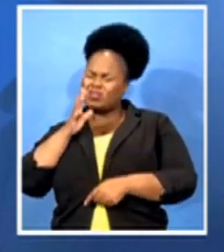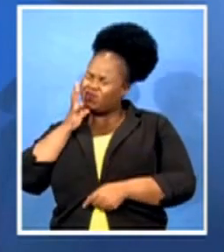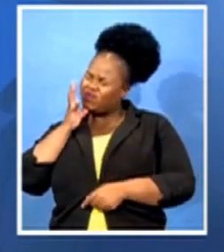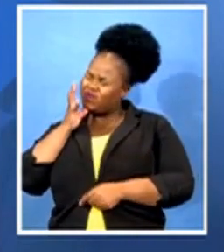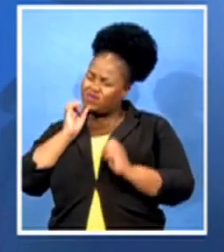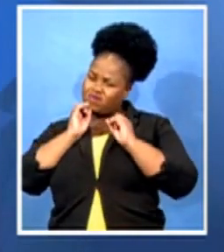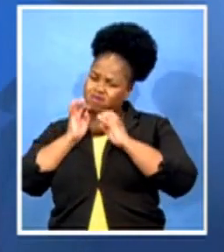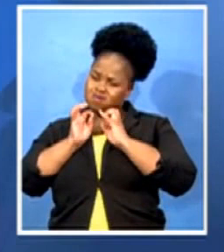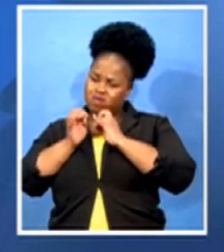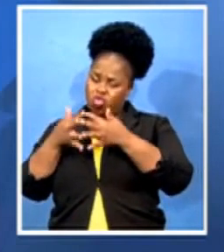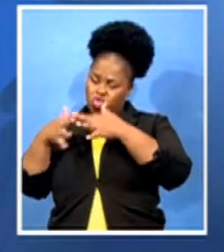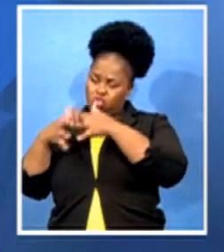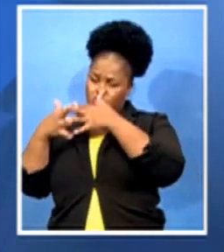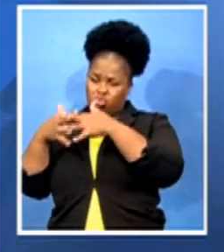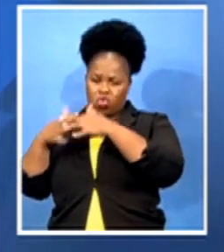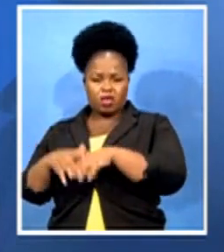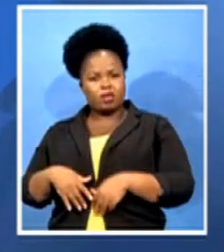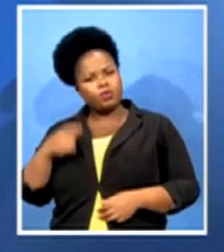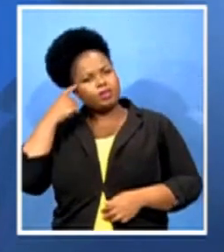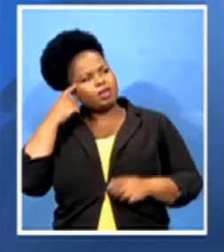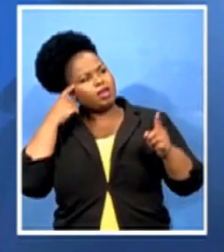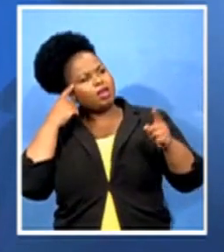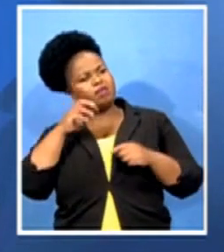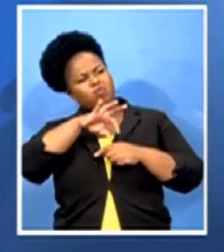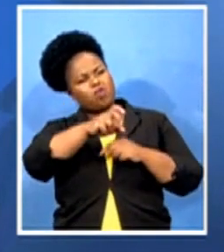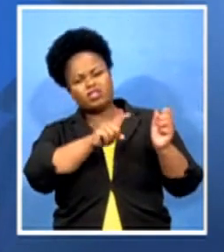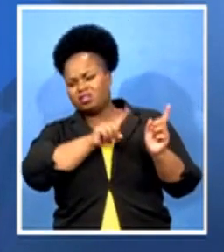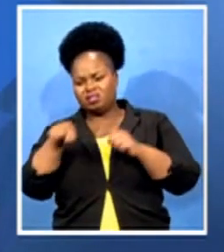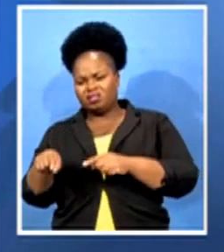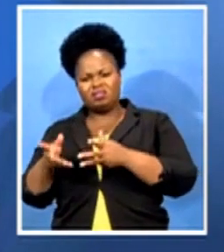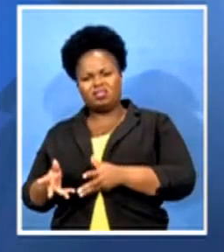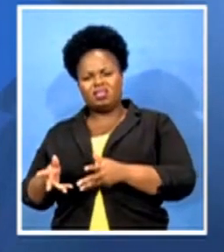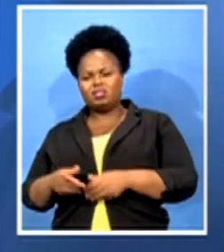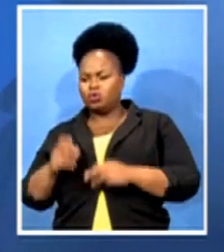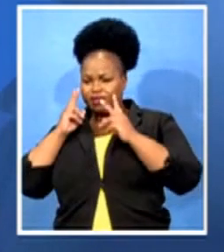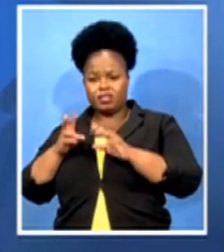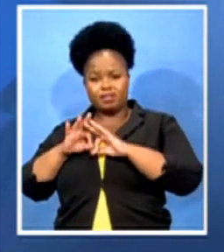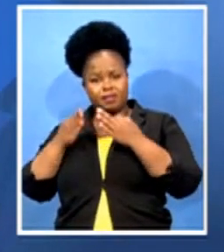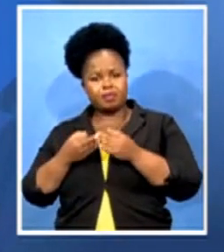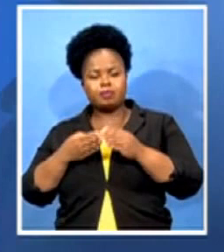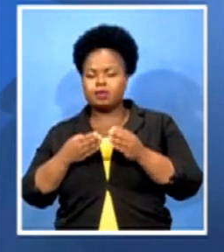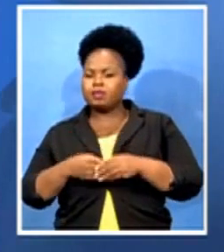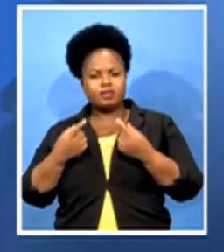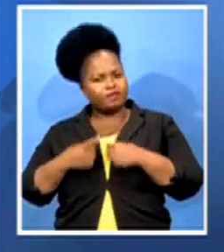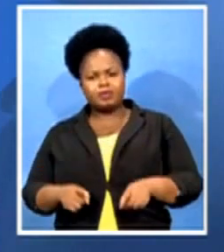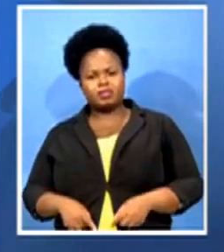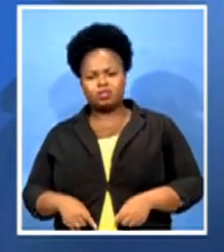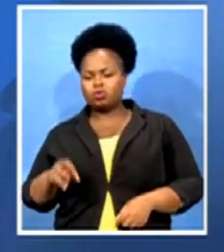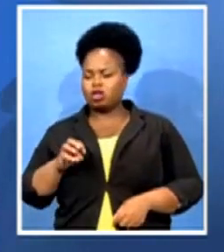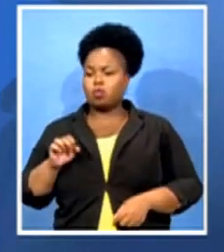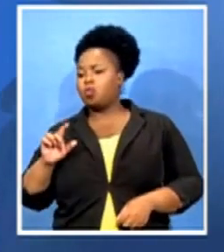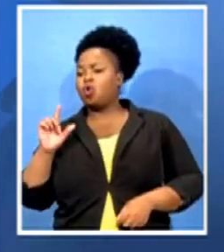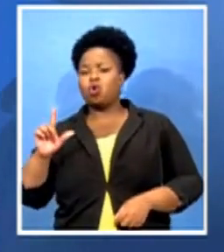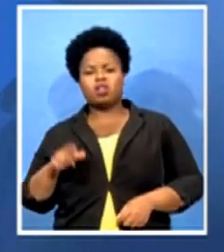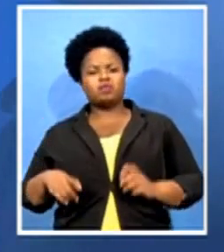people are coming from other provinces, you are coming to visit your family members, not to come to be in the mall. If it's not necessary for you to